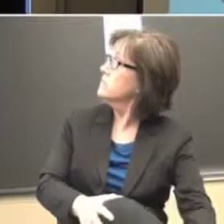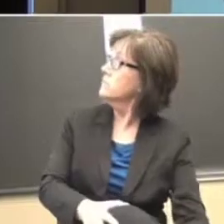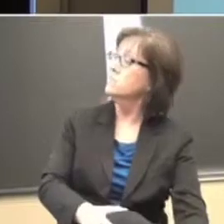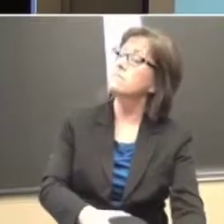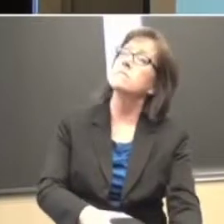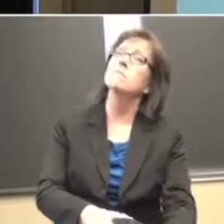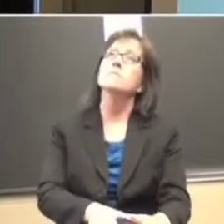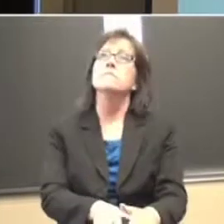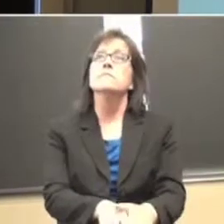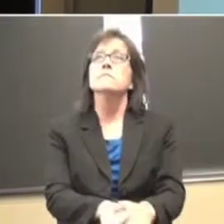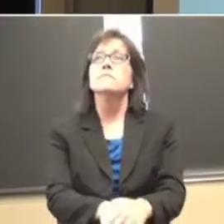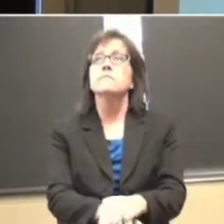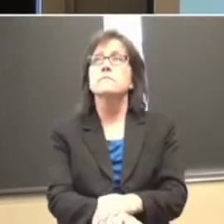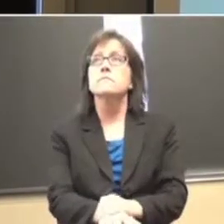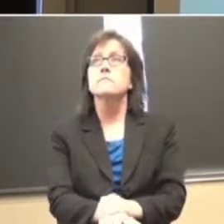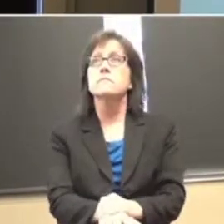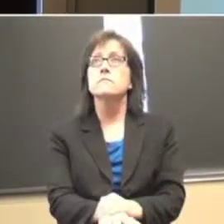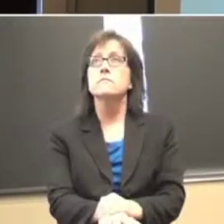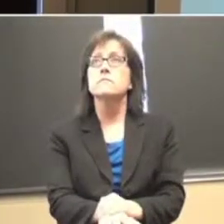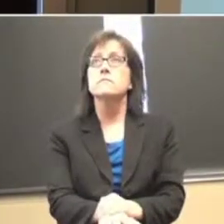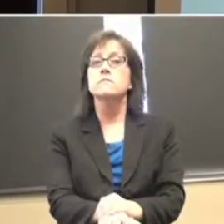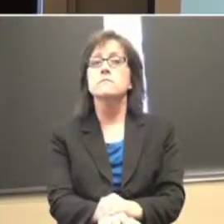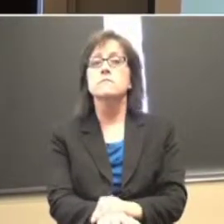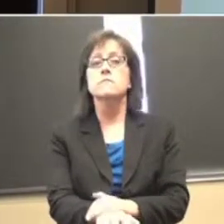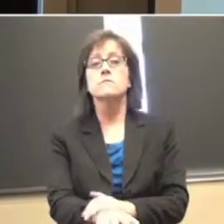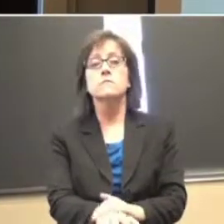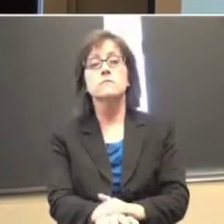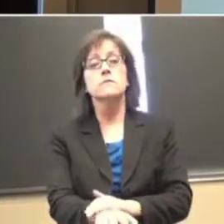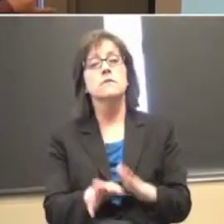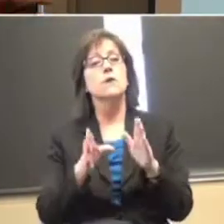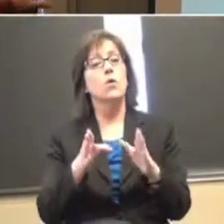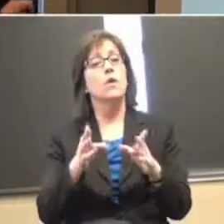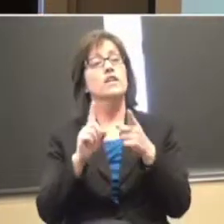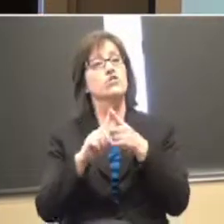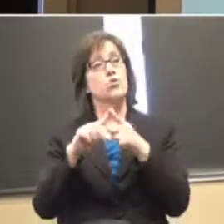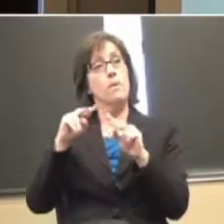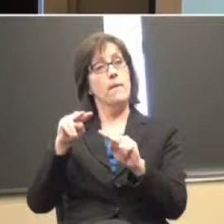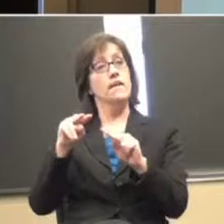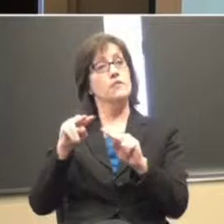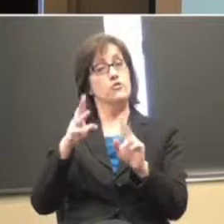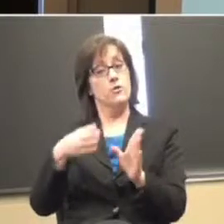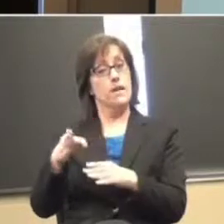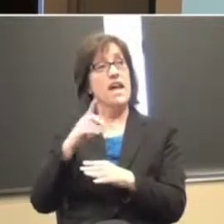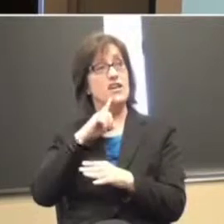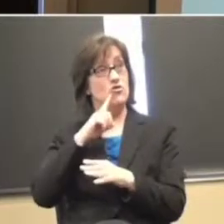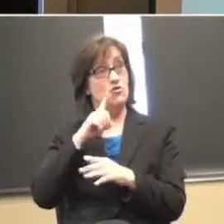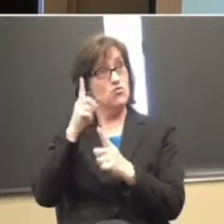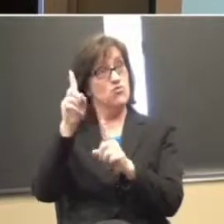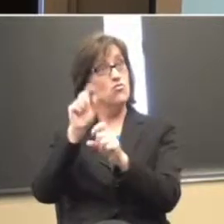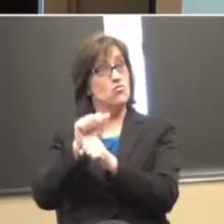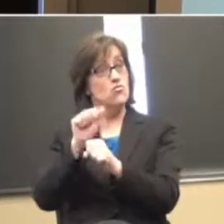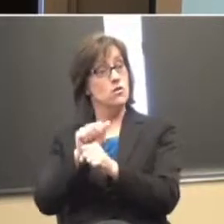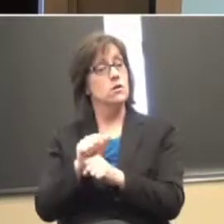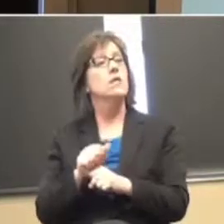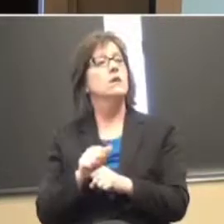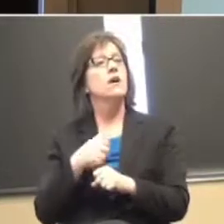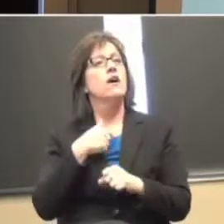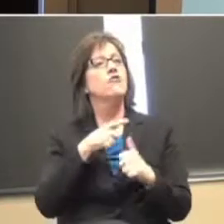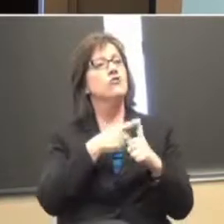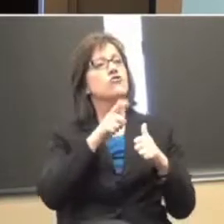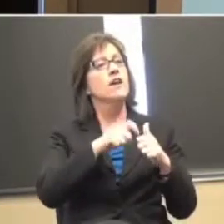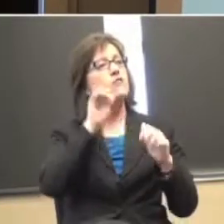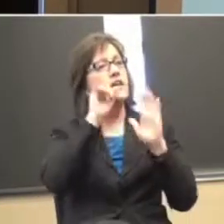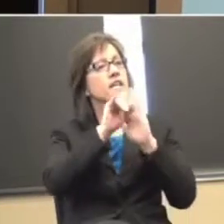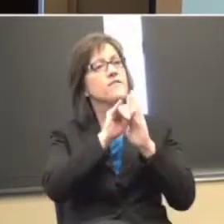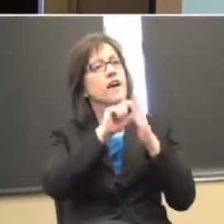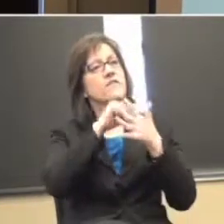Building a way to monitor the integrity of the plan. One of things I have to do is I have to identify the key steps or components to the